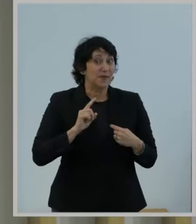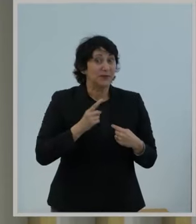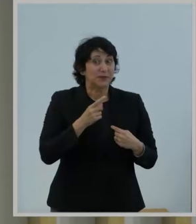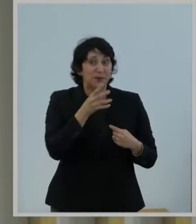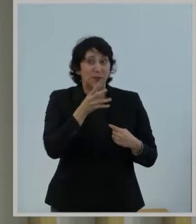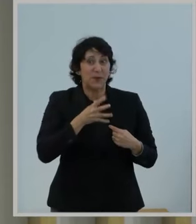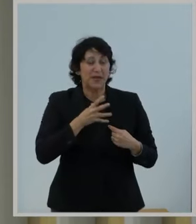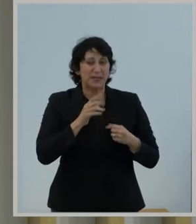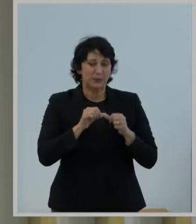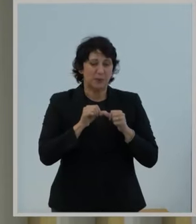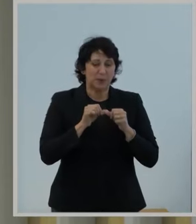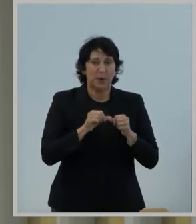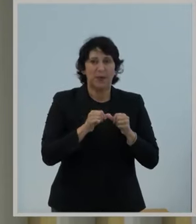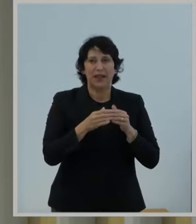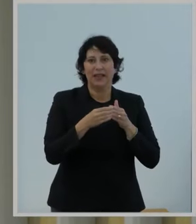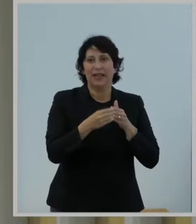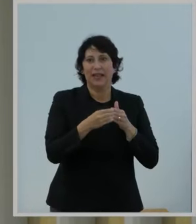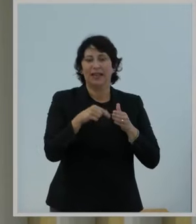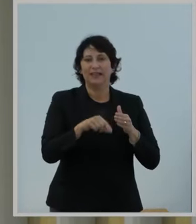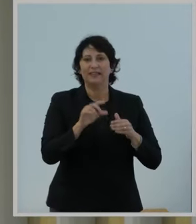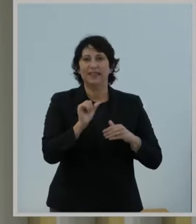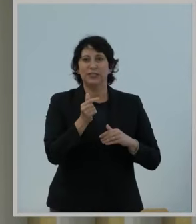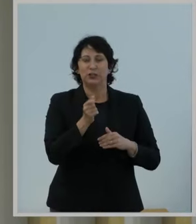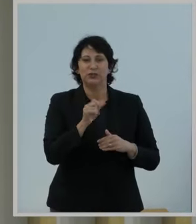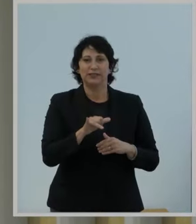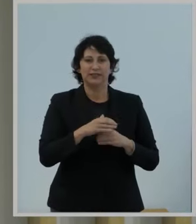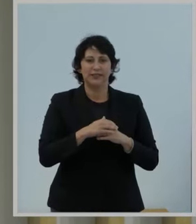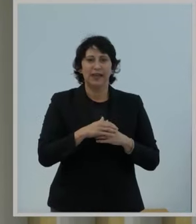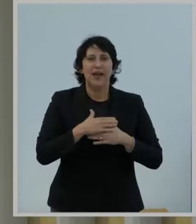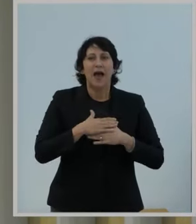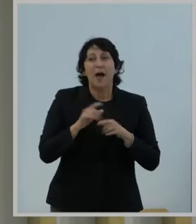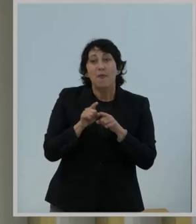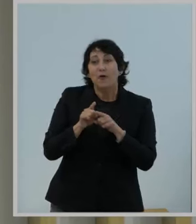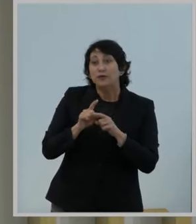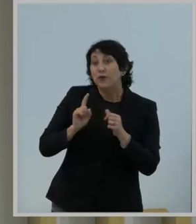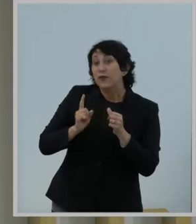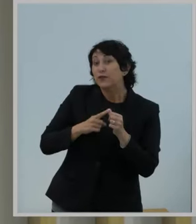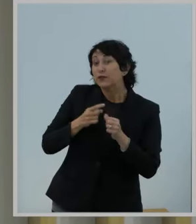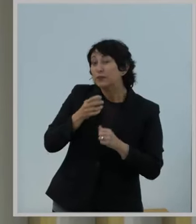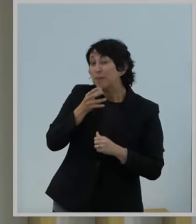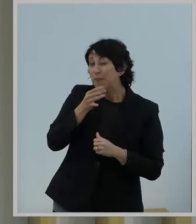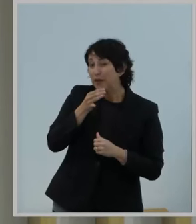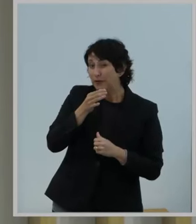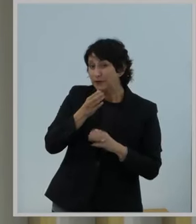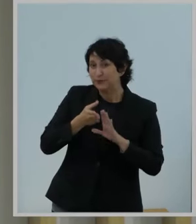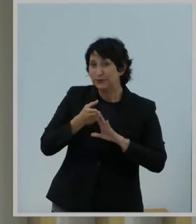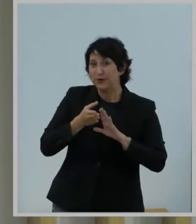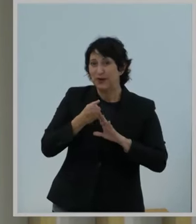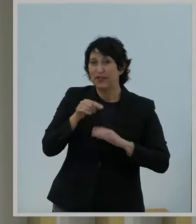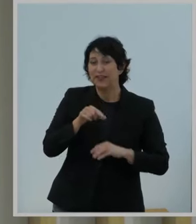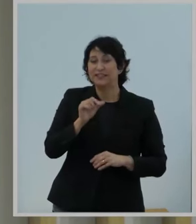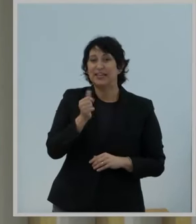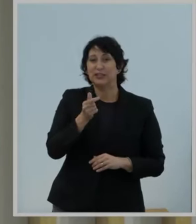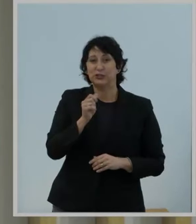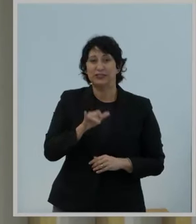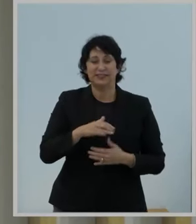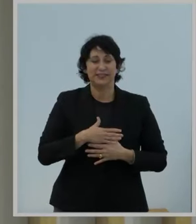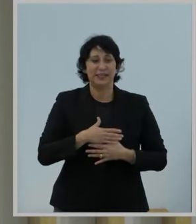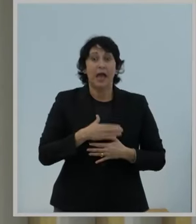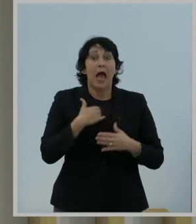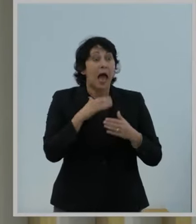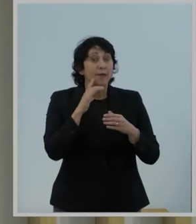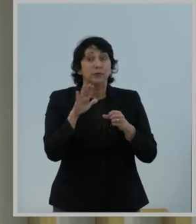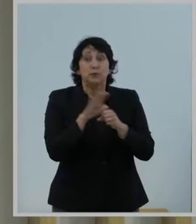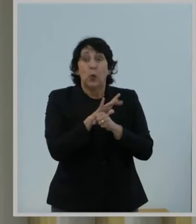to permanently lead this agency. I'm also the first mother to run this agency. I'm totally